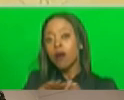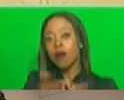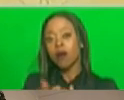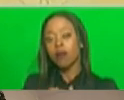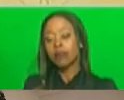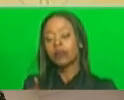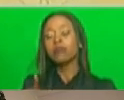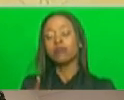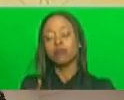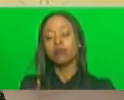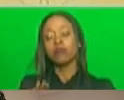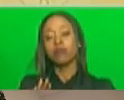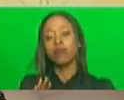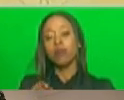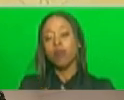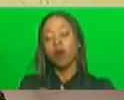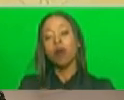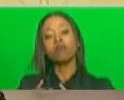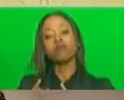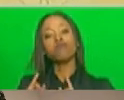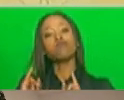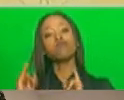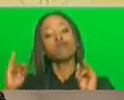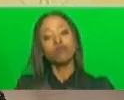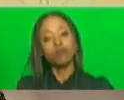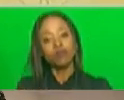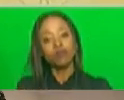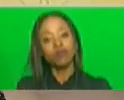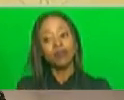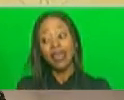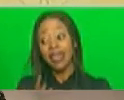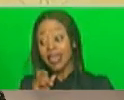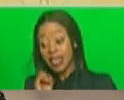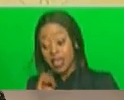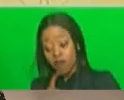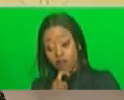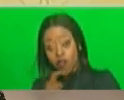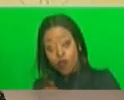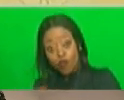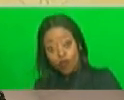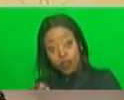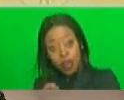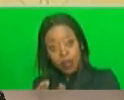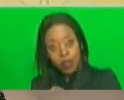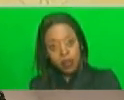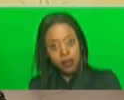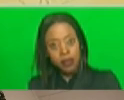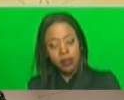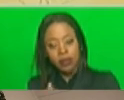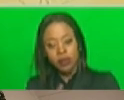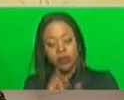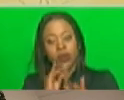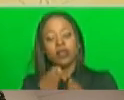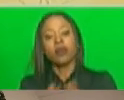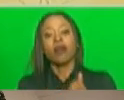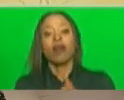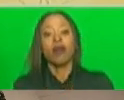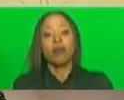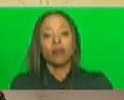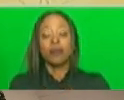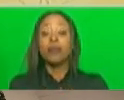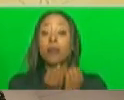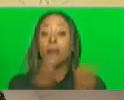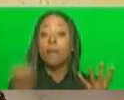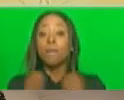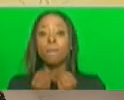a growing problem with devastating consequences in many townships